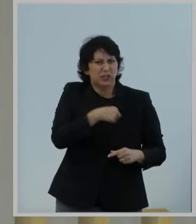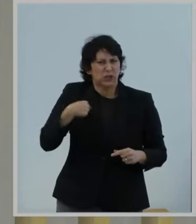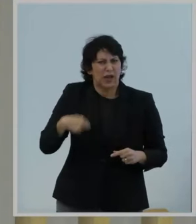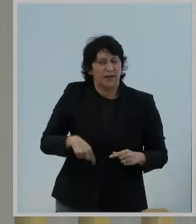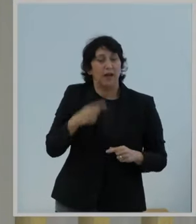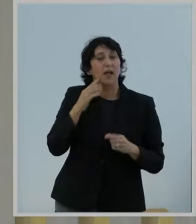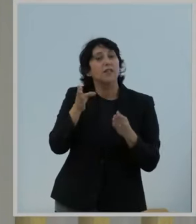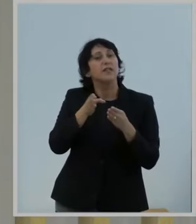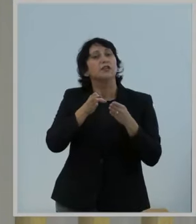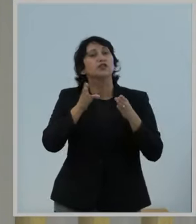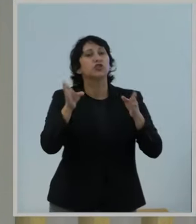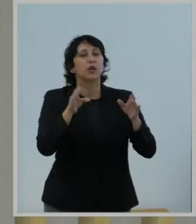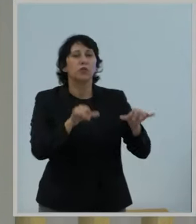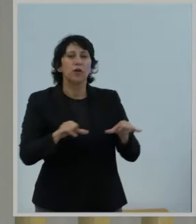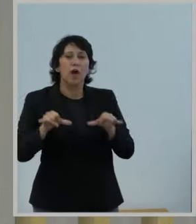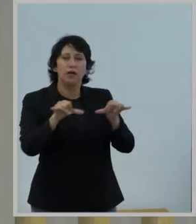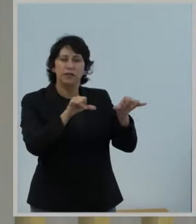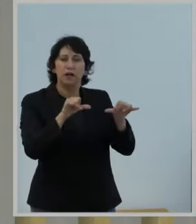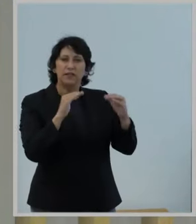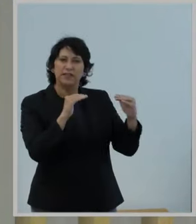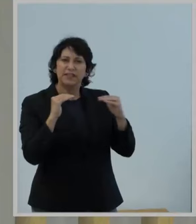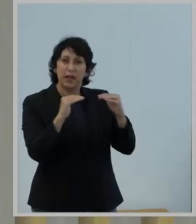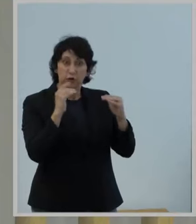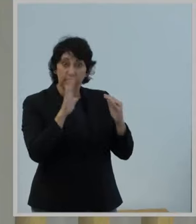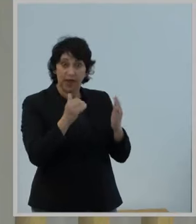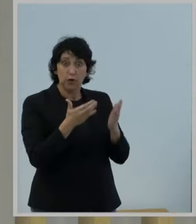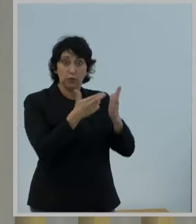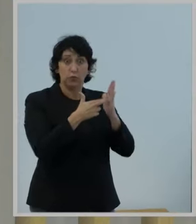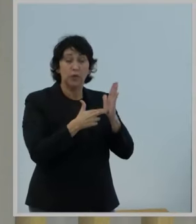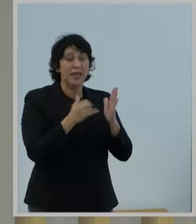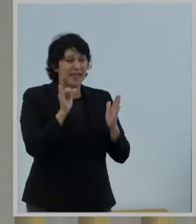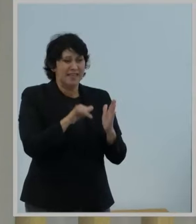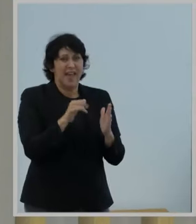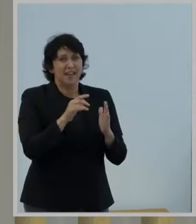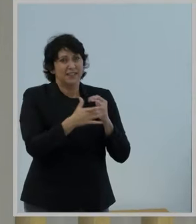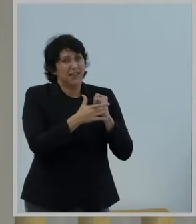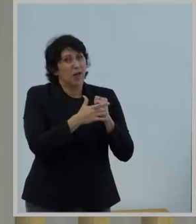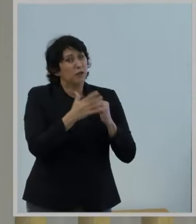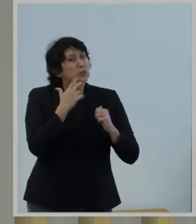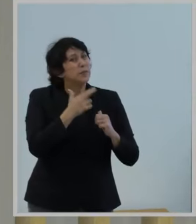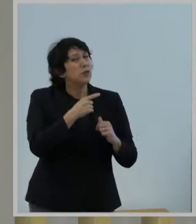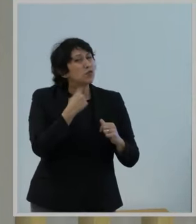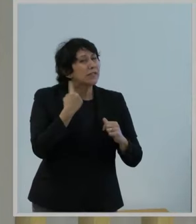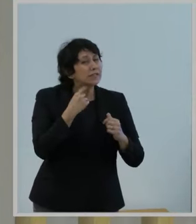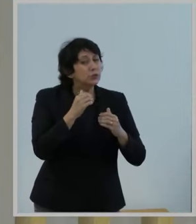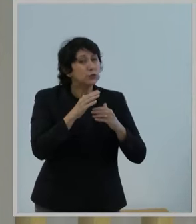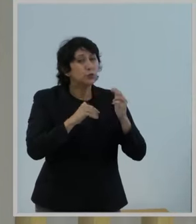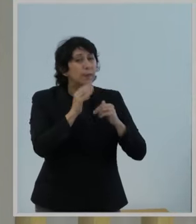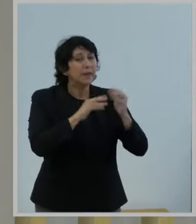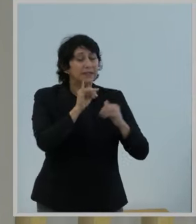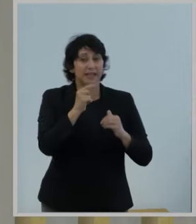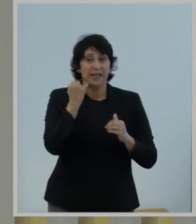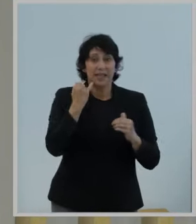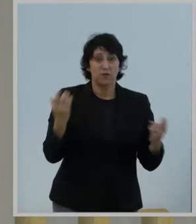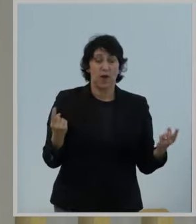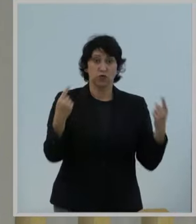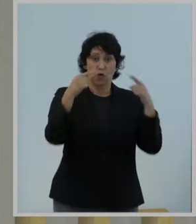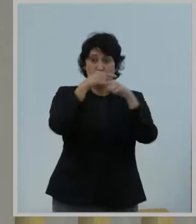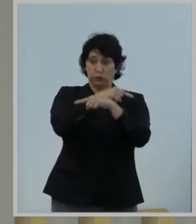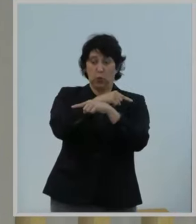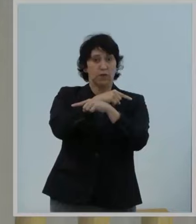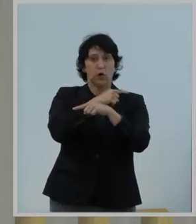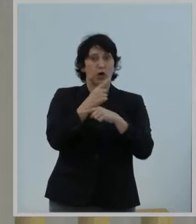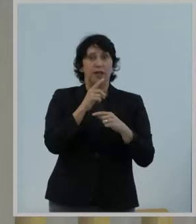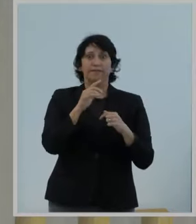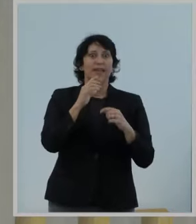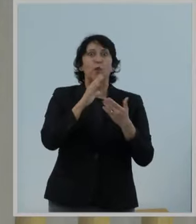The general conduct standard in the proposed rules would make this technology risky to build, because if there was any crossover with consumer service, the technology would